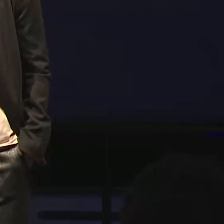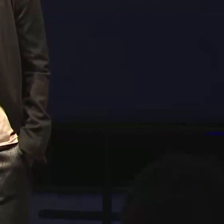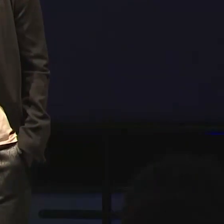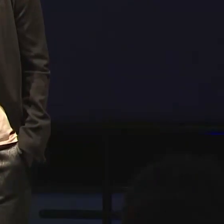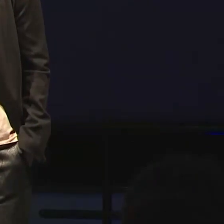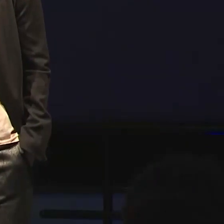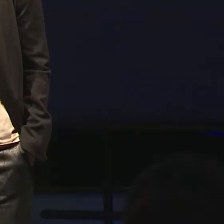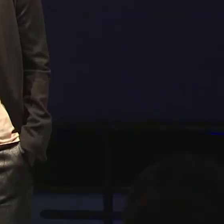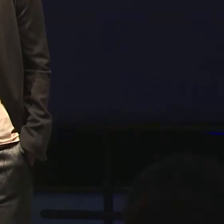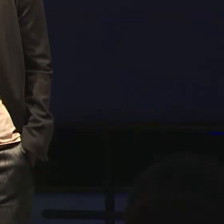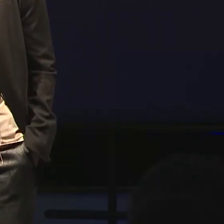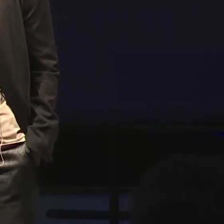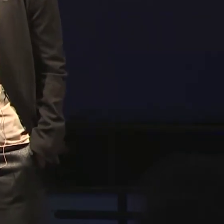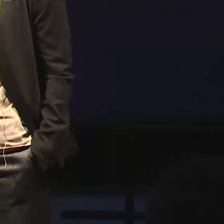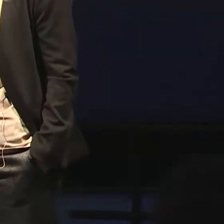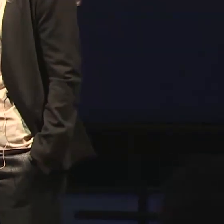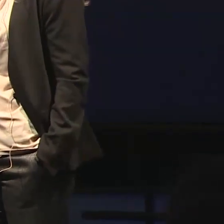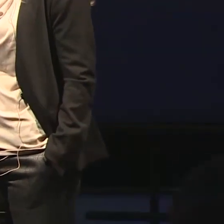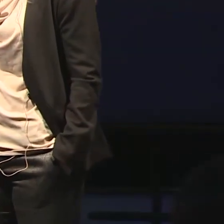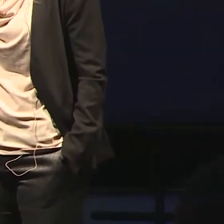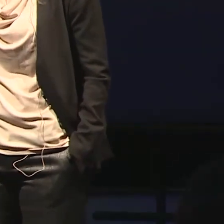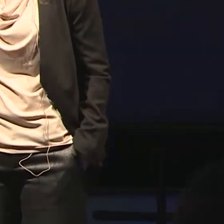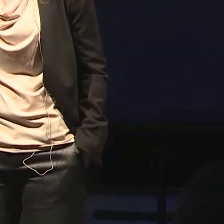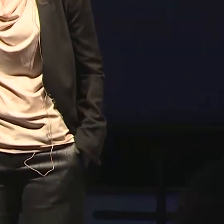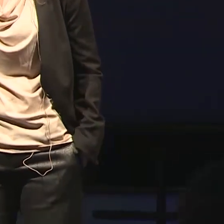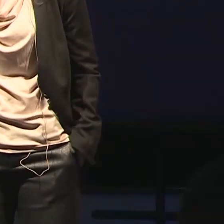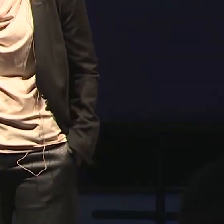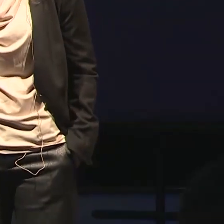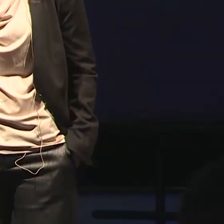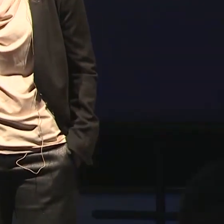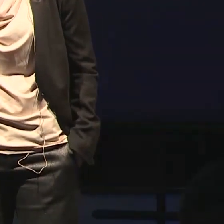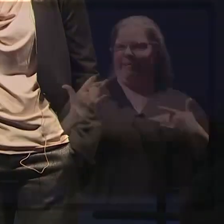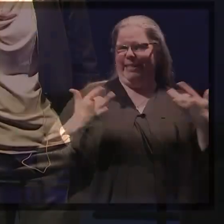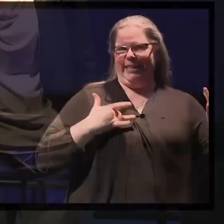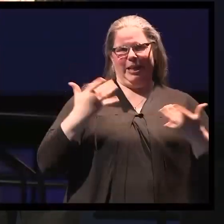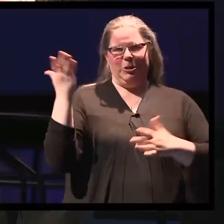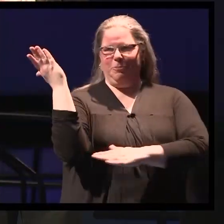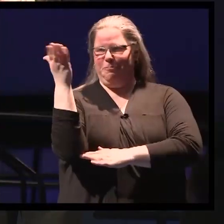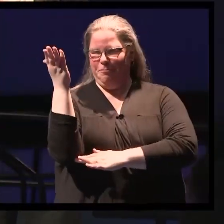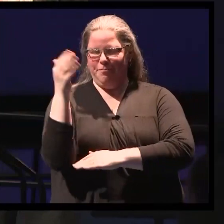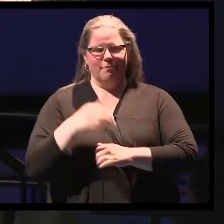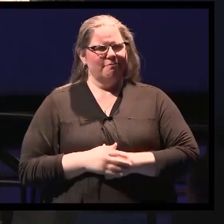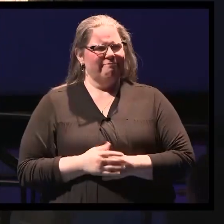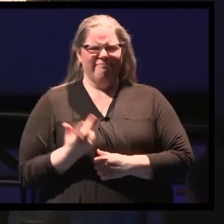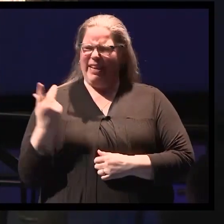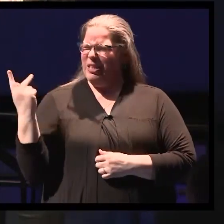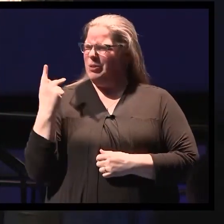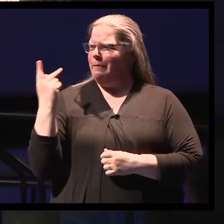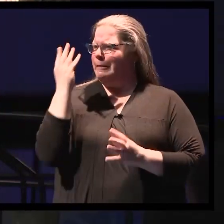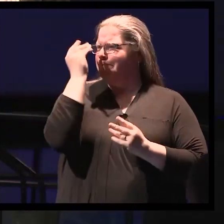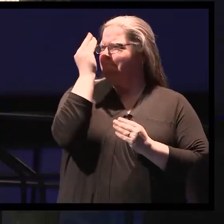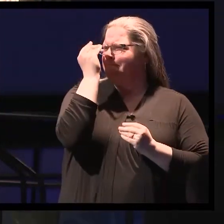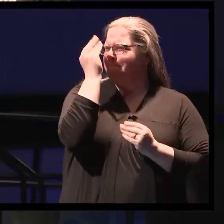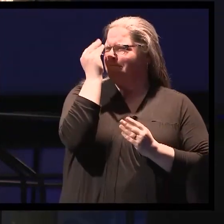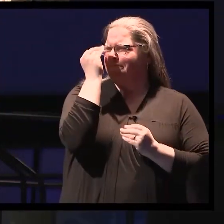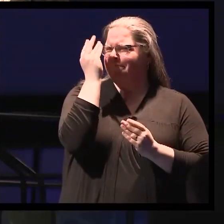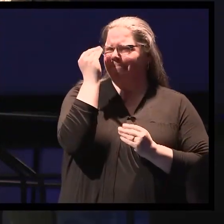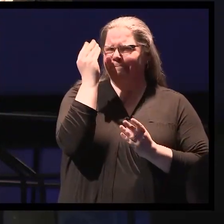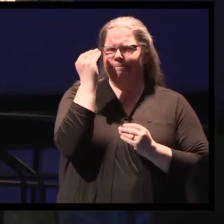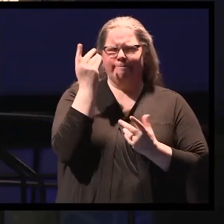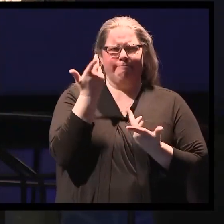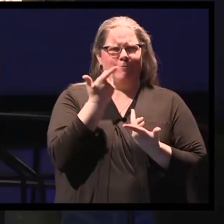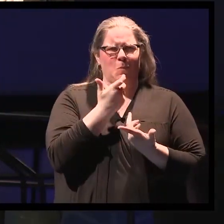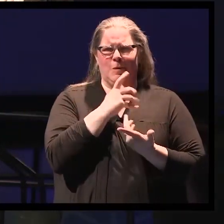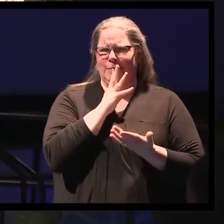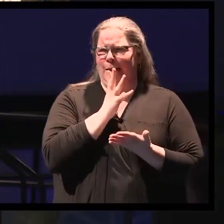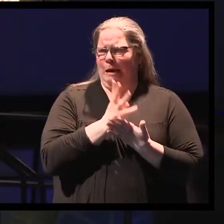Thank you. It's great to be here. We're excited to talk. While trying to come up with a topic, because there's many things